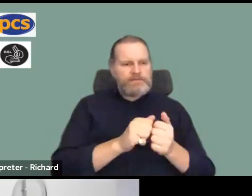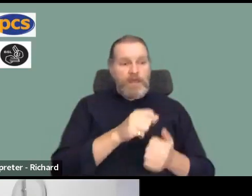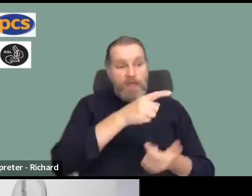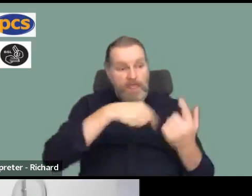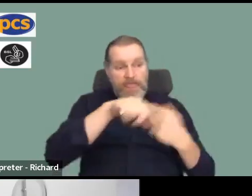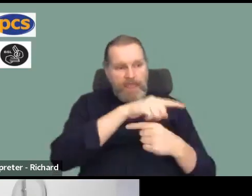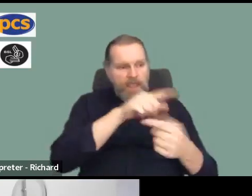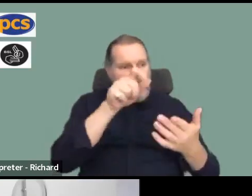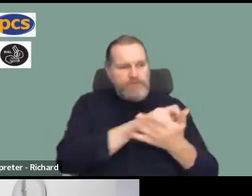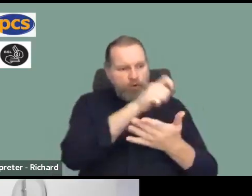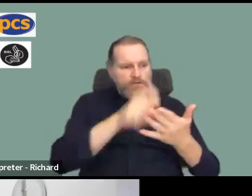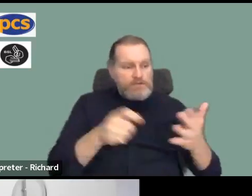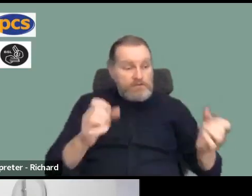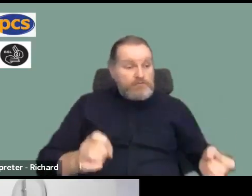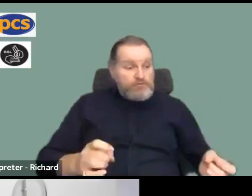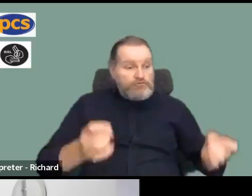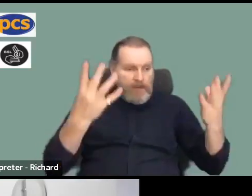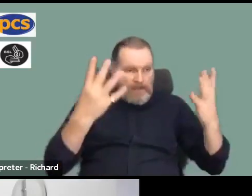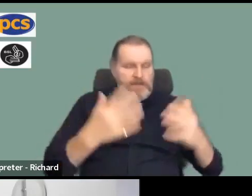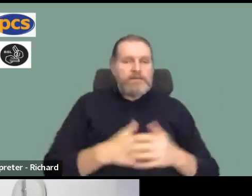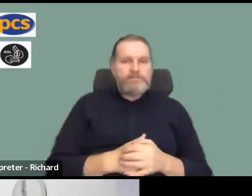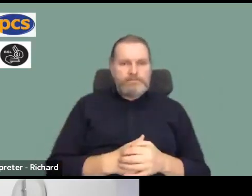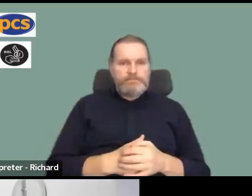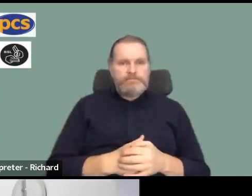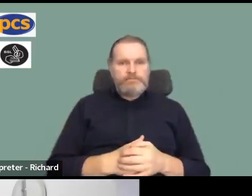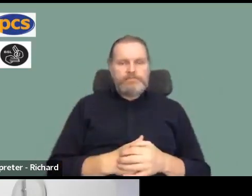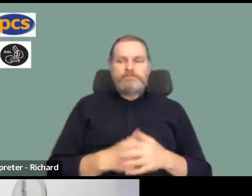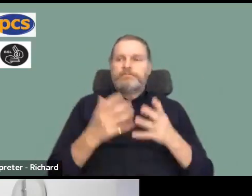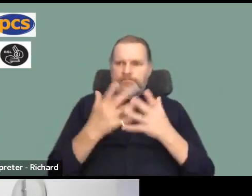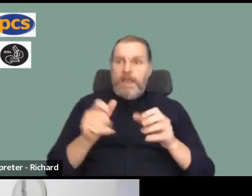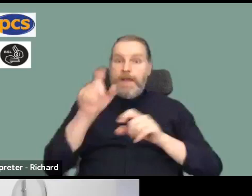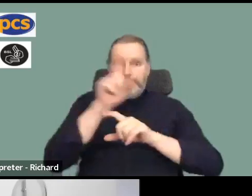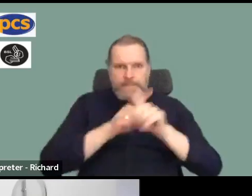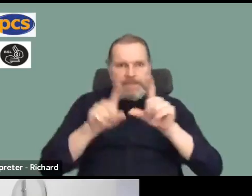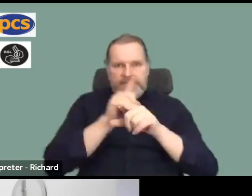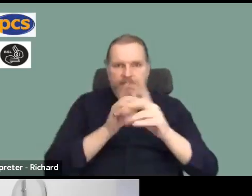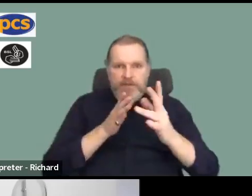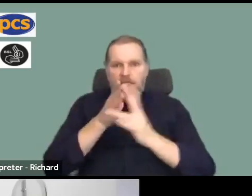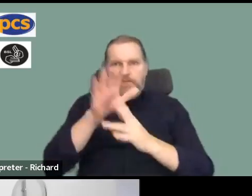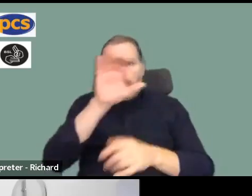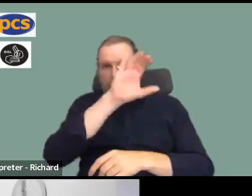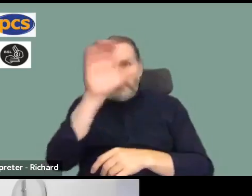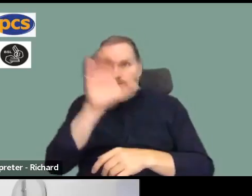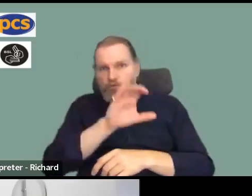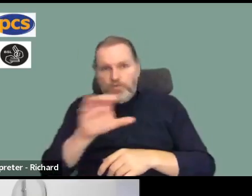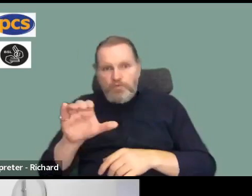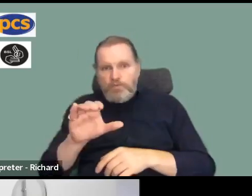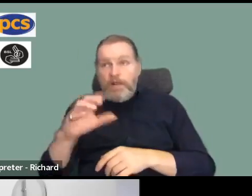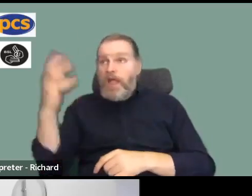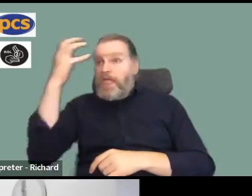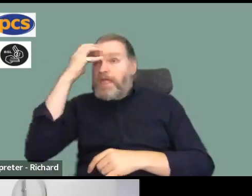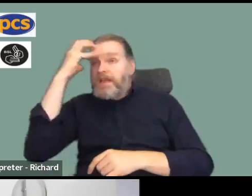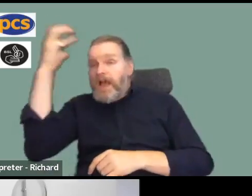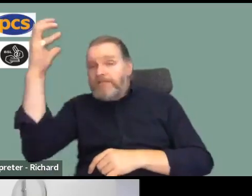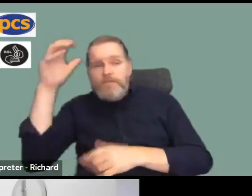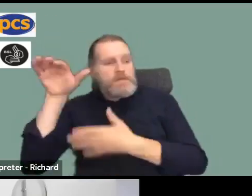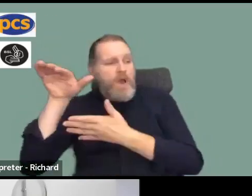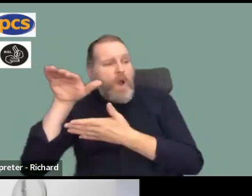action. We had mass meetings on Zoom. Government made a last minute offer to try to stop the action going